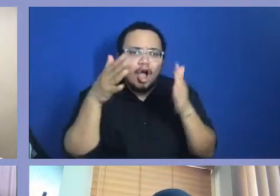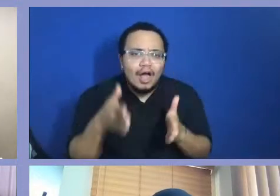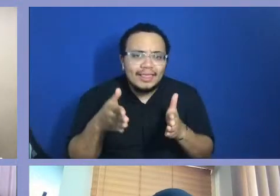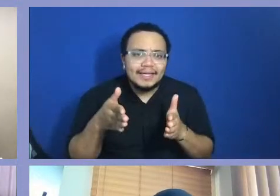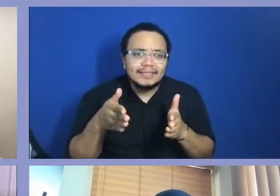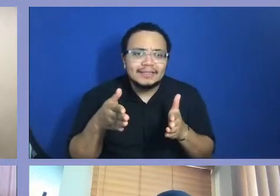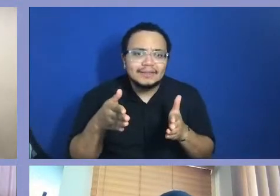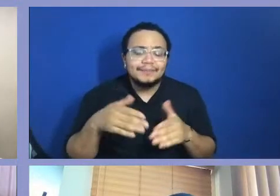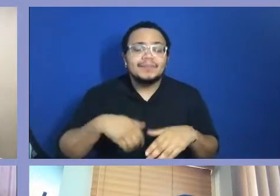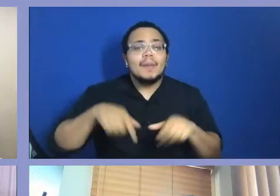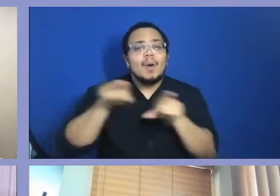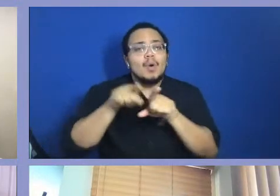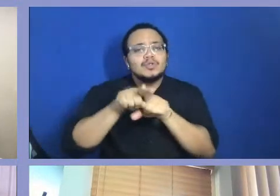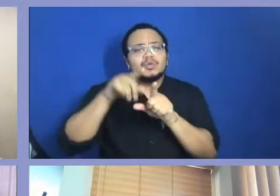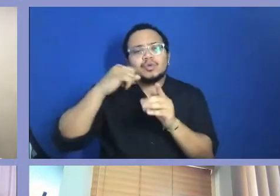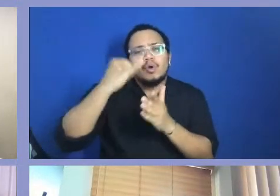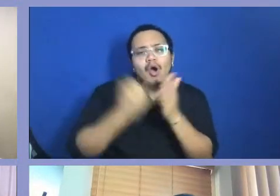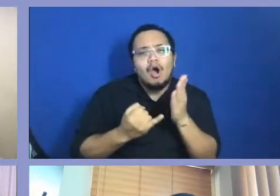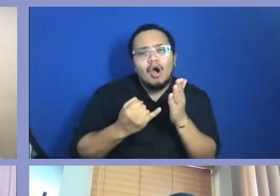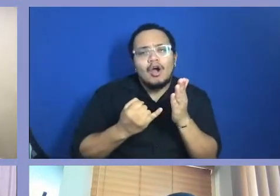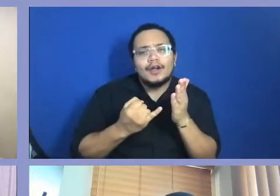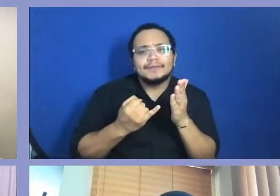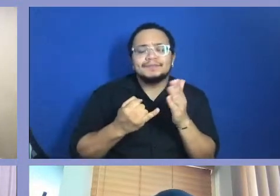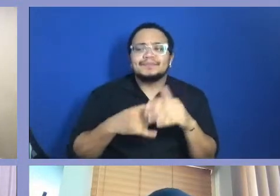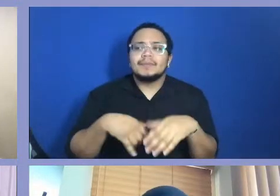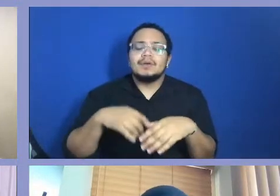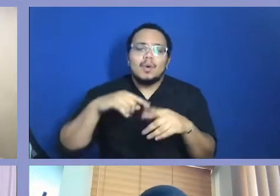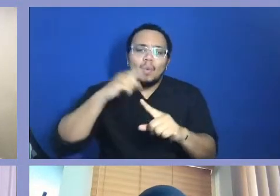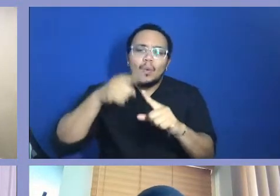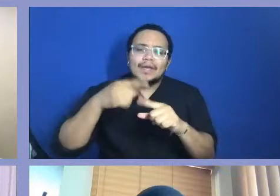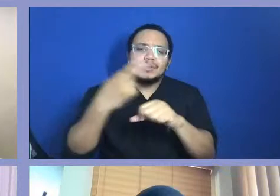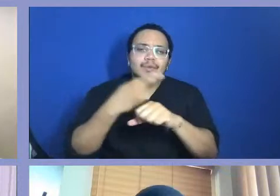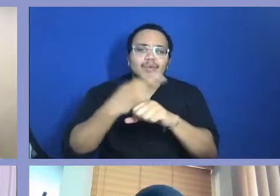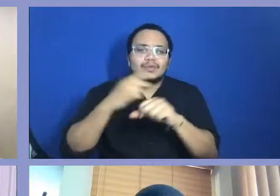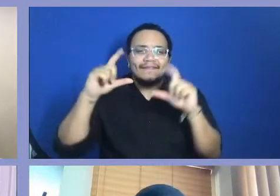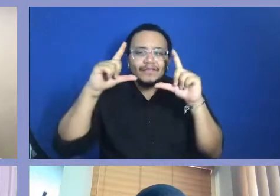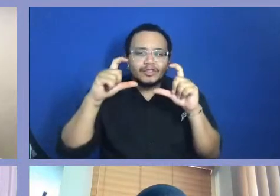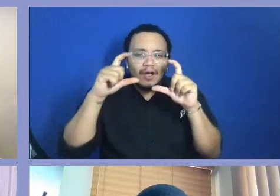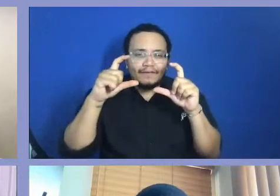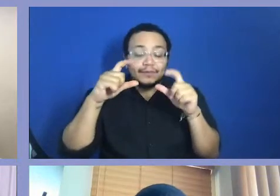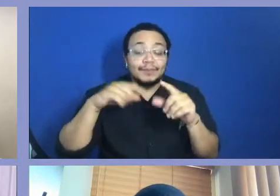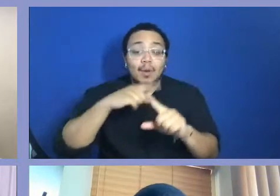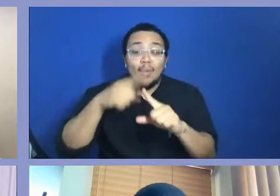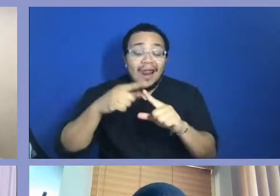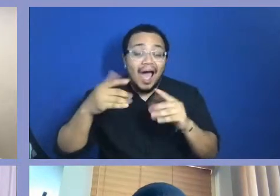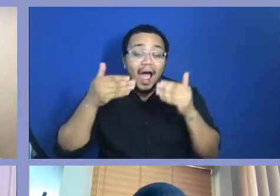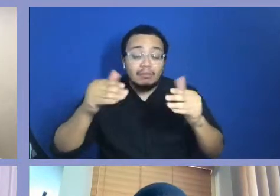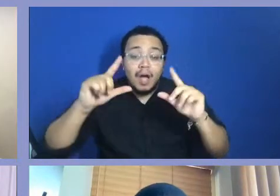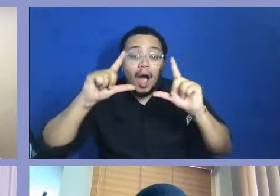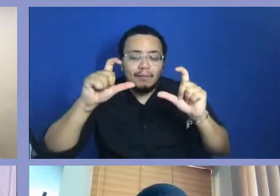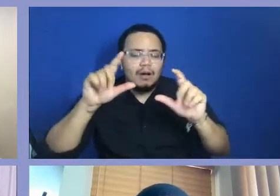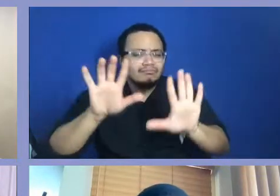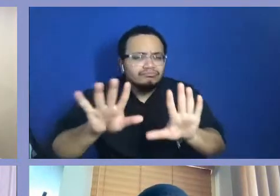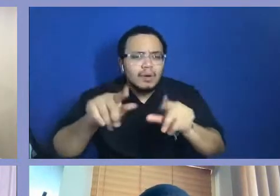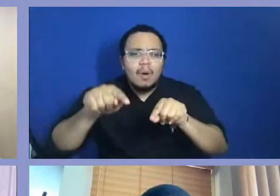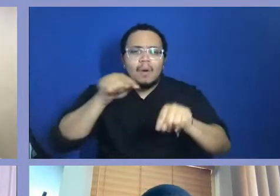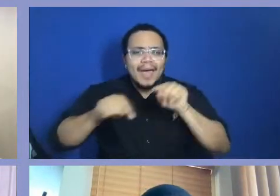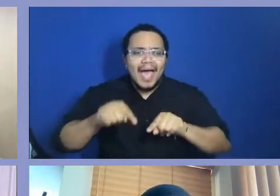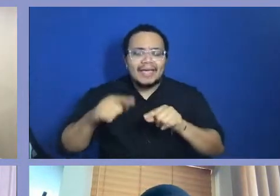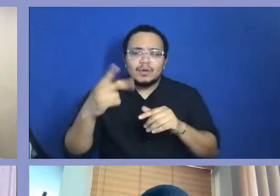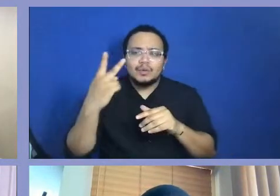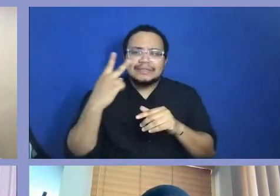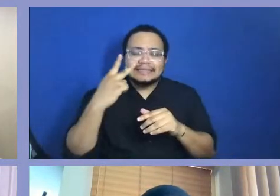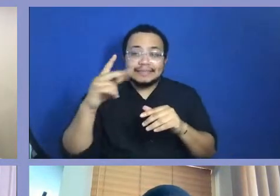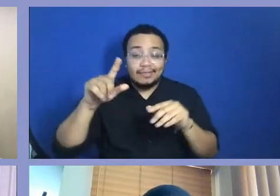look through your viewfinder? I look through mine. I look through all four corners before I even center on what it is. Because if there's a tree